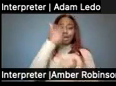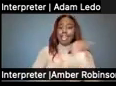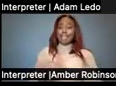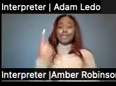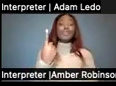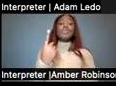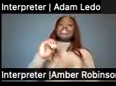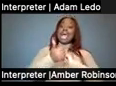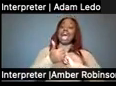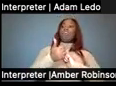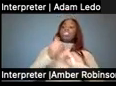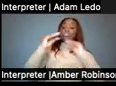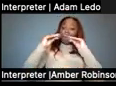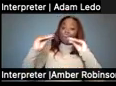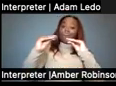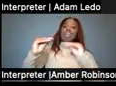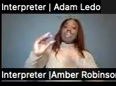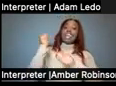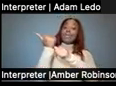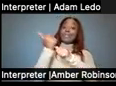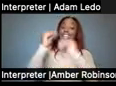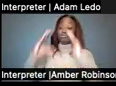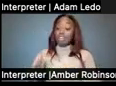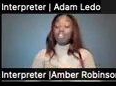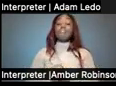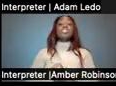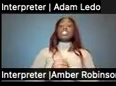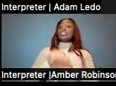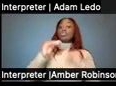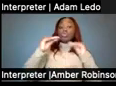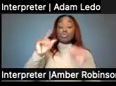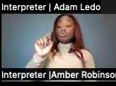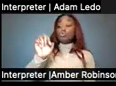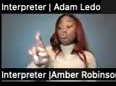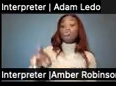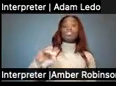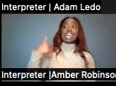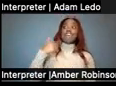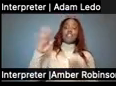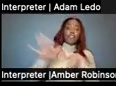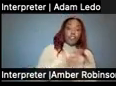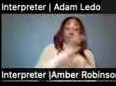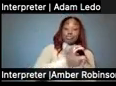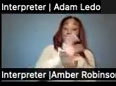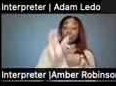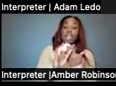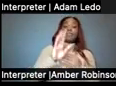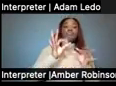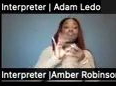the paraeducators, how to train peer tutors. There's a whole chapter on step-by-step related to placement.